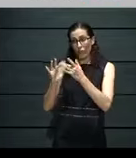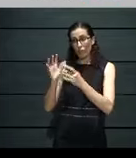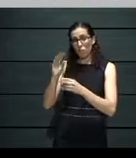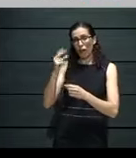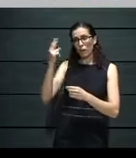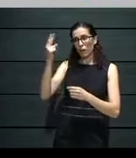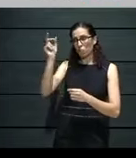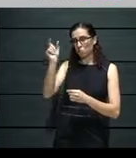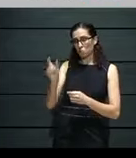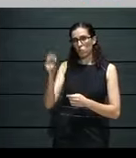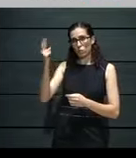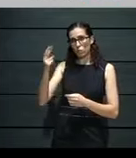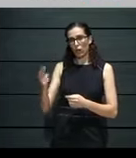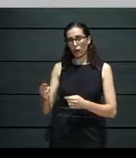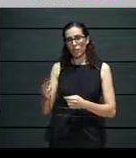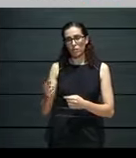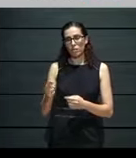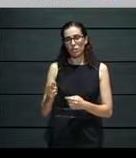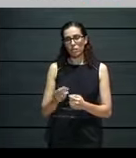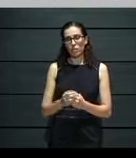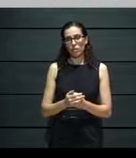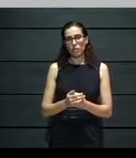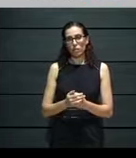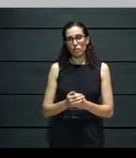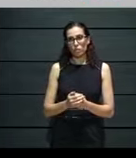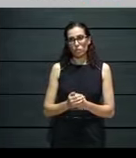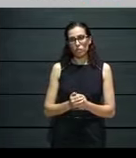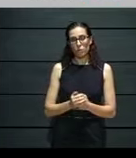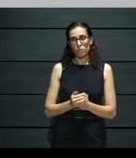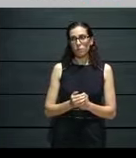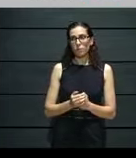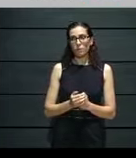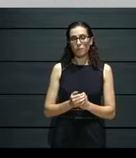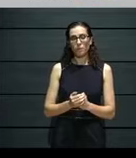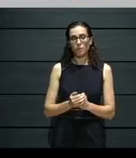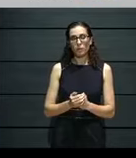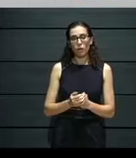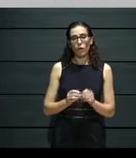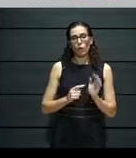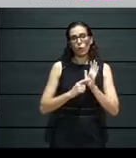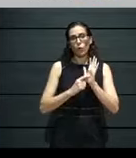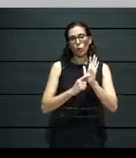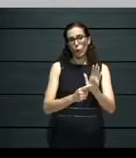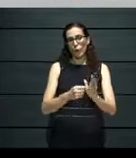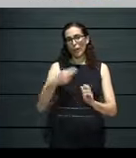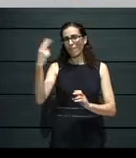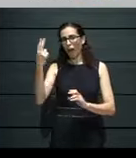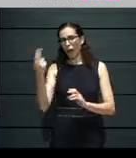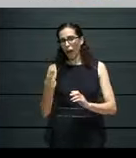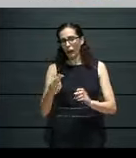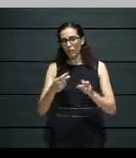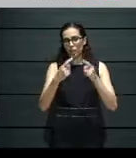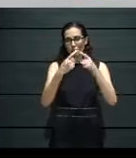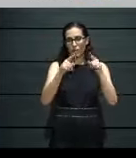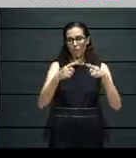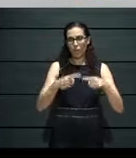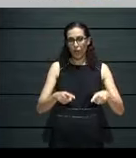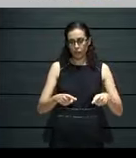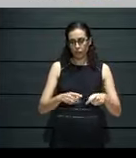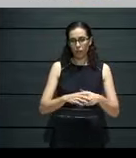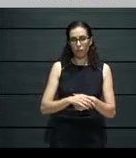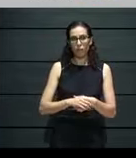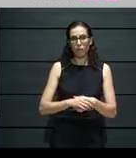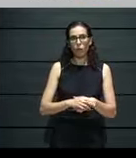audiences. Um, because we, we presented arts in a different way and in a different manner. Um, also